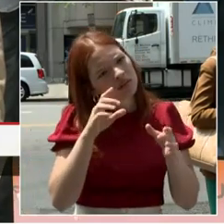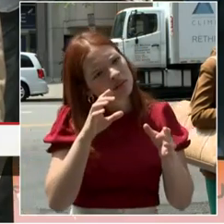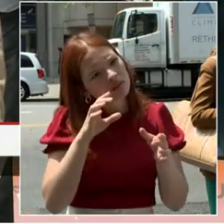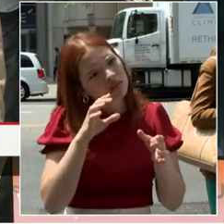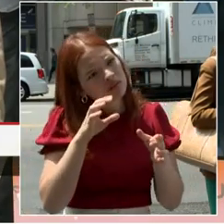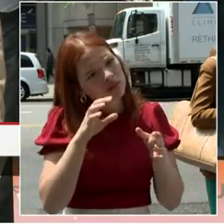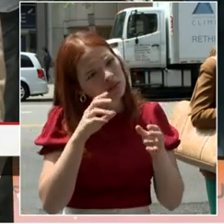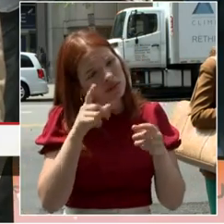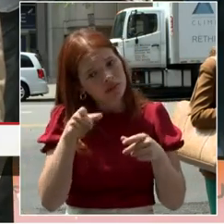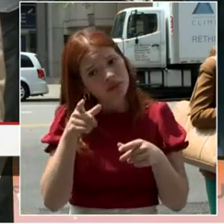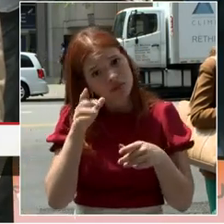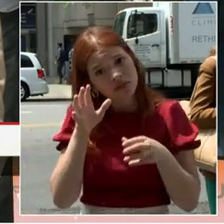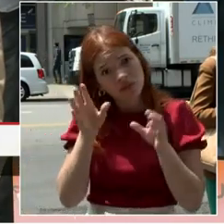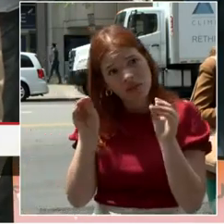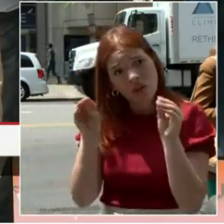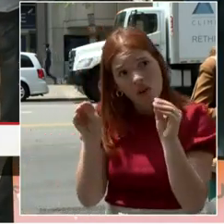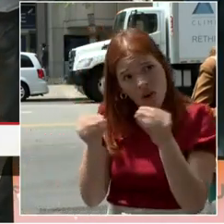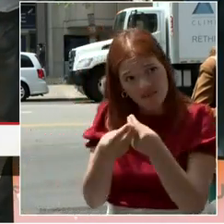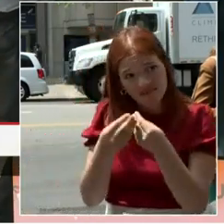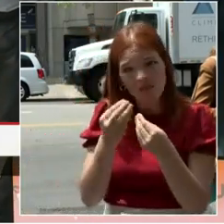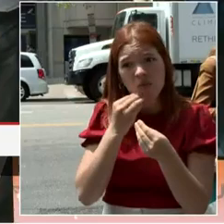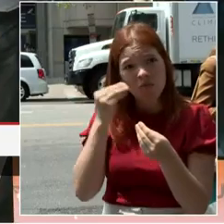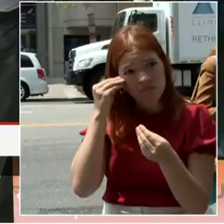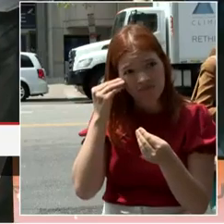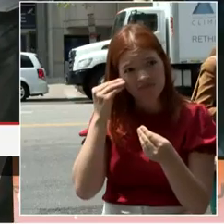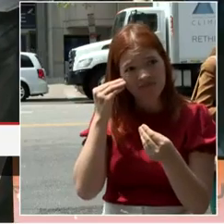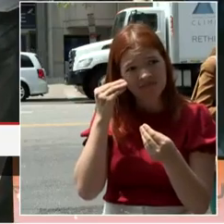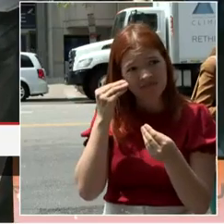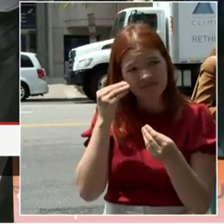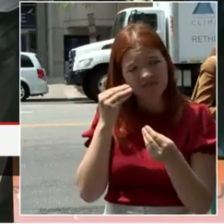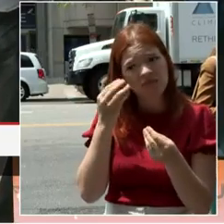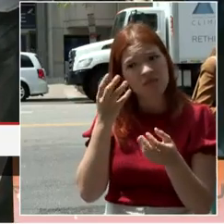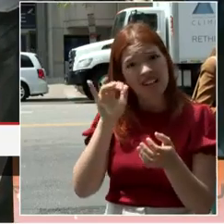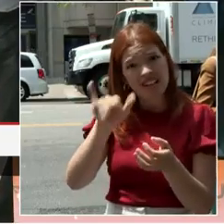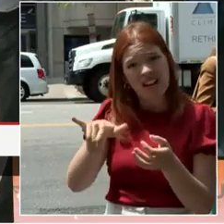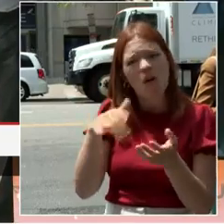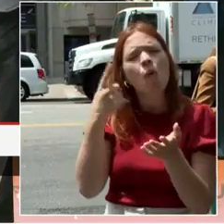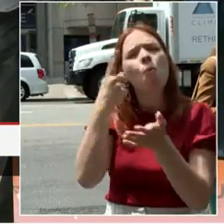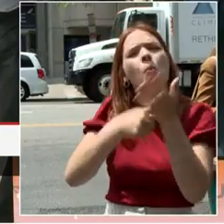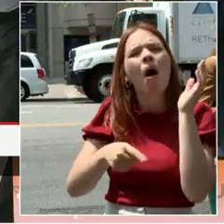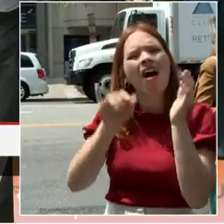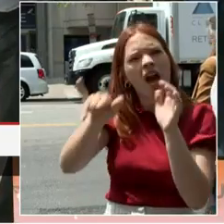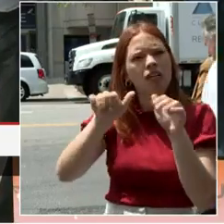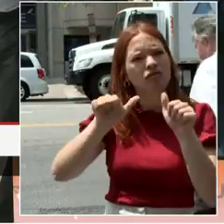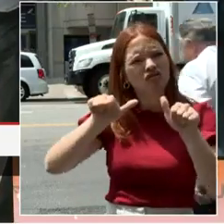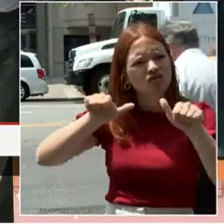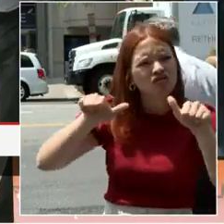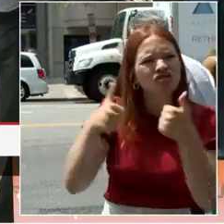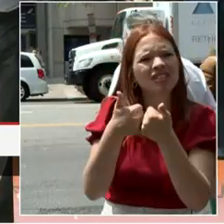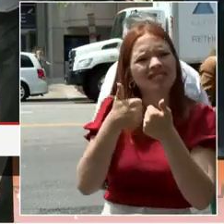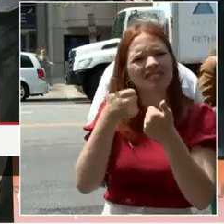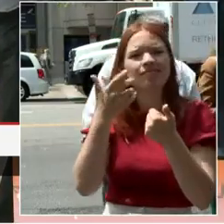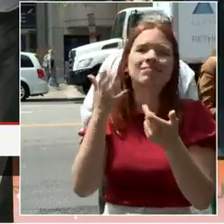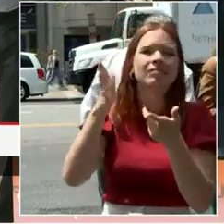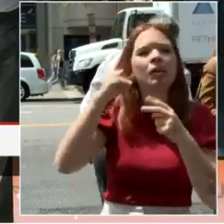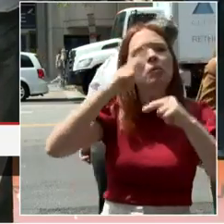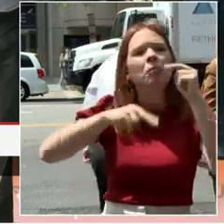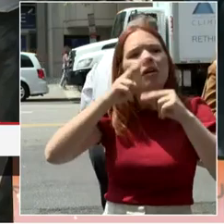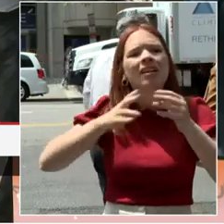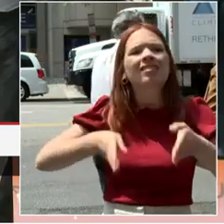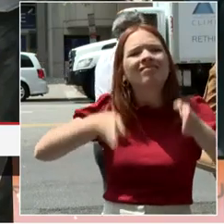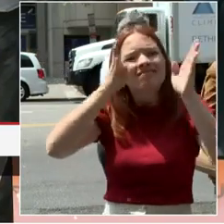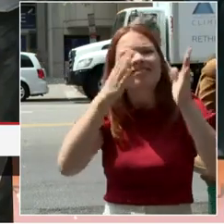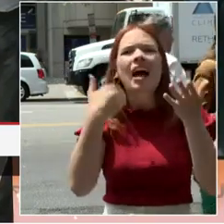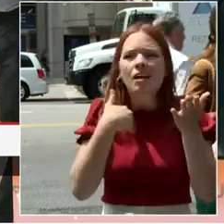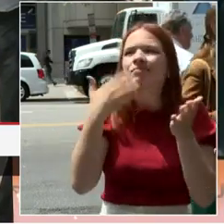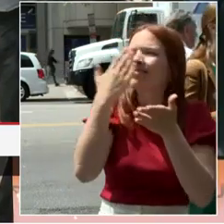and things like that, what is the biggest obstacle and challenge there in terms of the infrastructure? Because a lot of these buildings are a little bit older, per se. Okay. I'm not